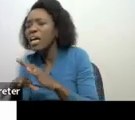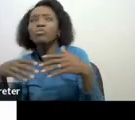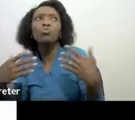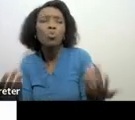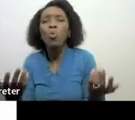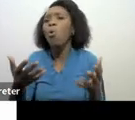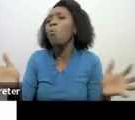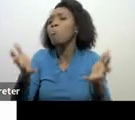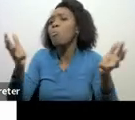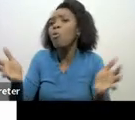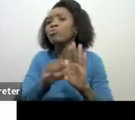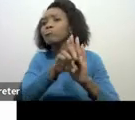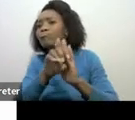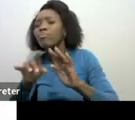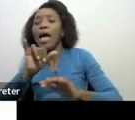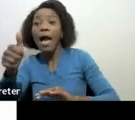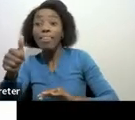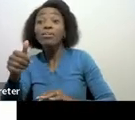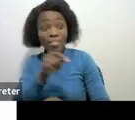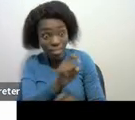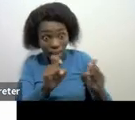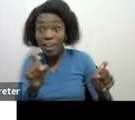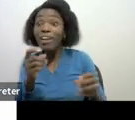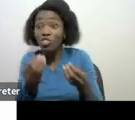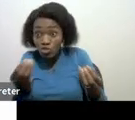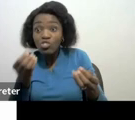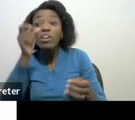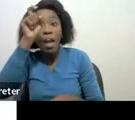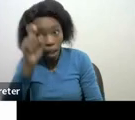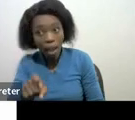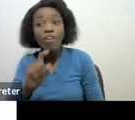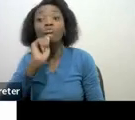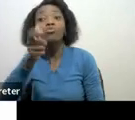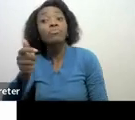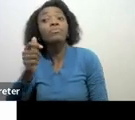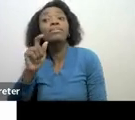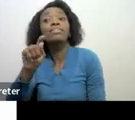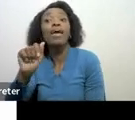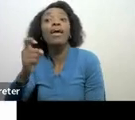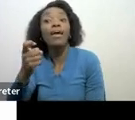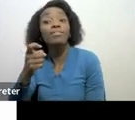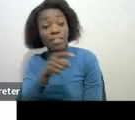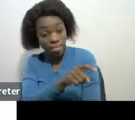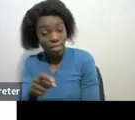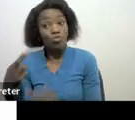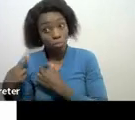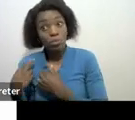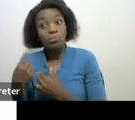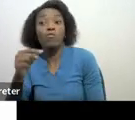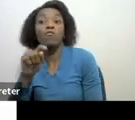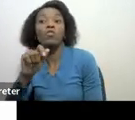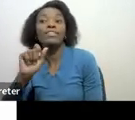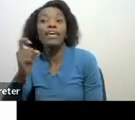products there are also taxpayers where they have to register for tax but we'll also look at